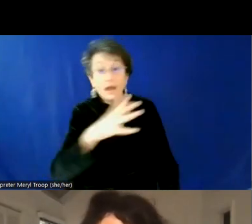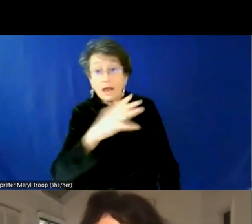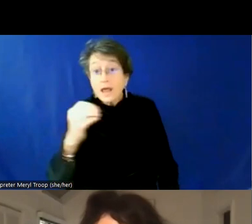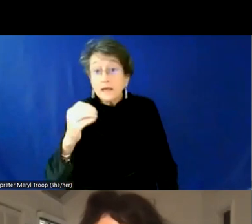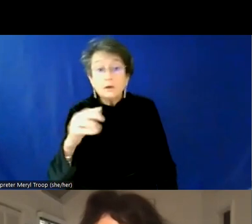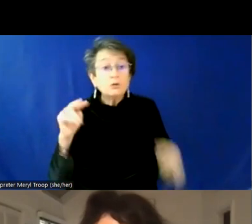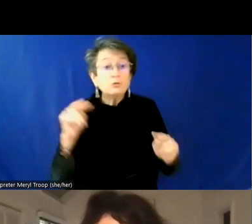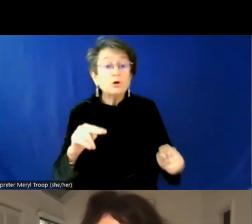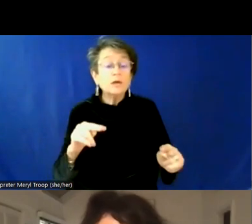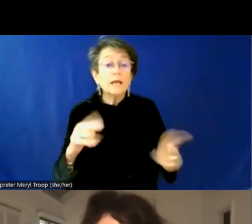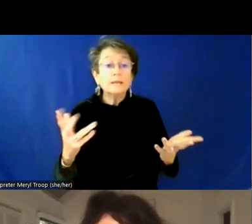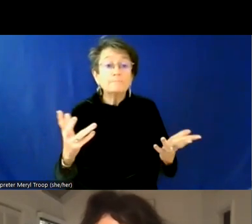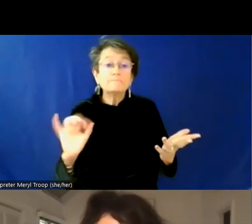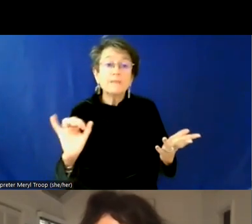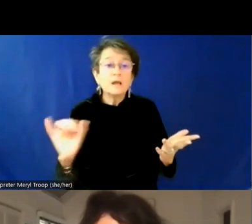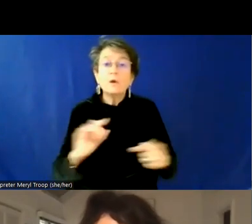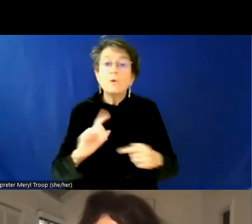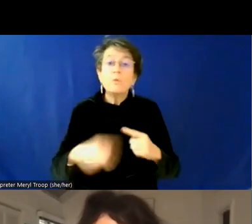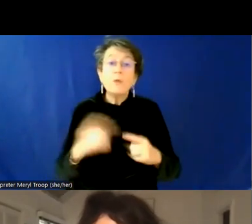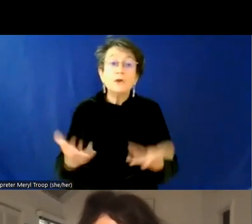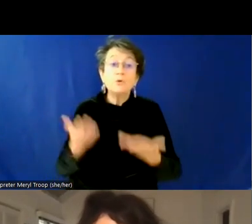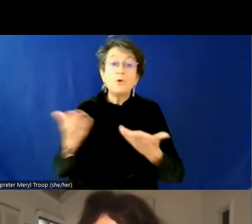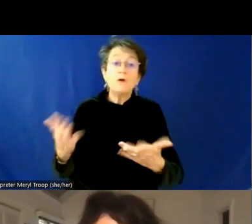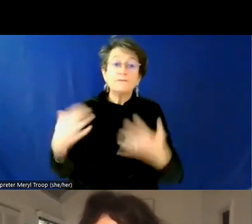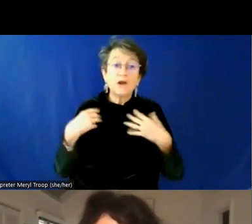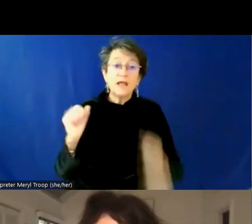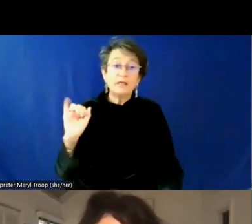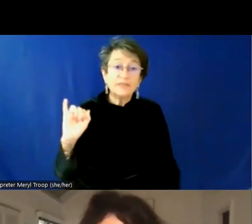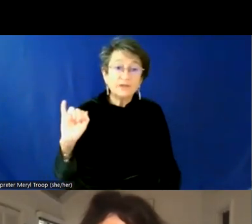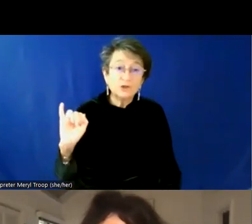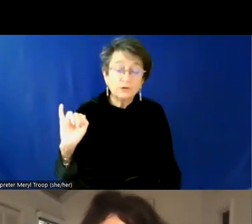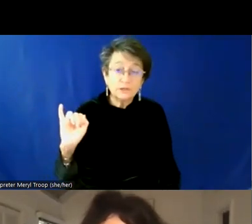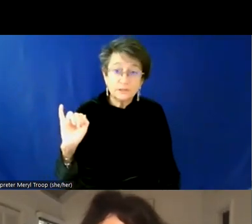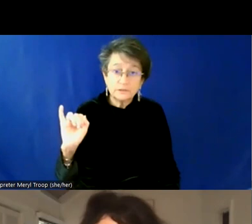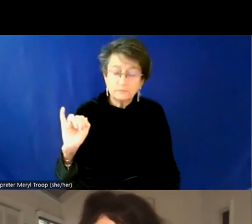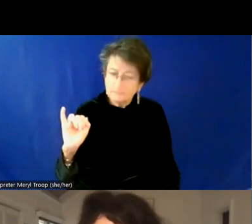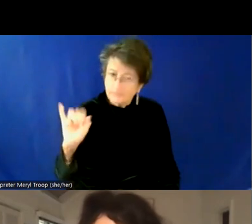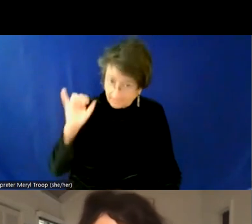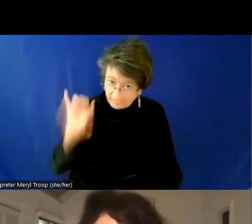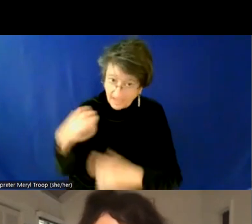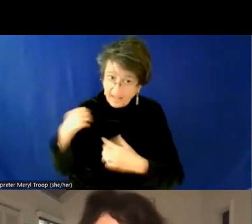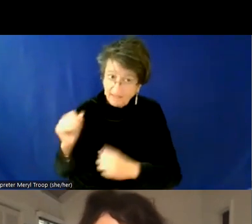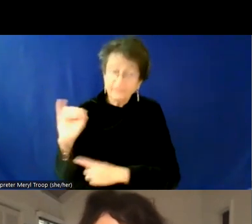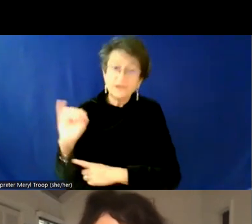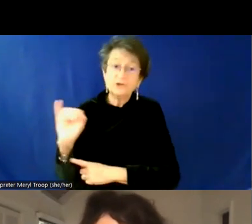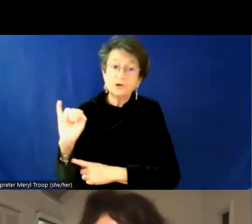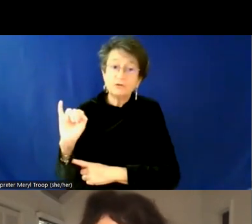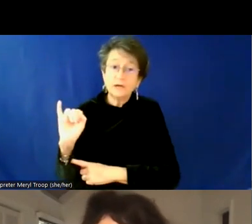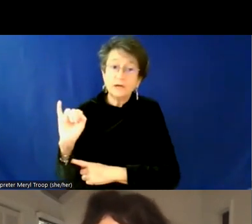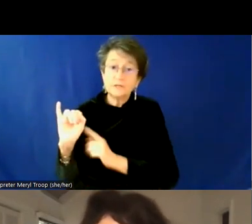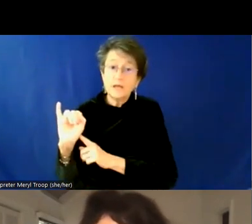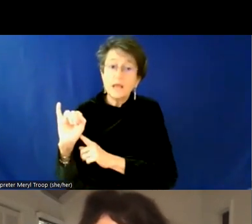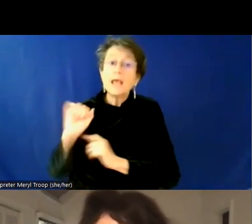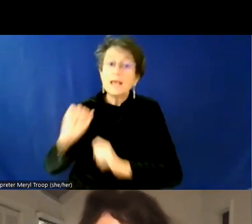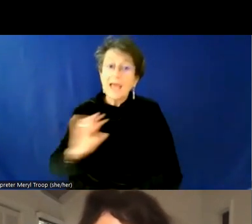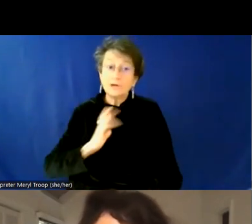um, when you're able to offer health insurance, is that health insurance, um, can the trans members of